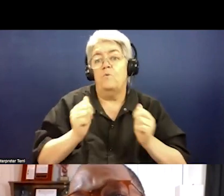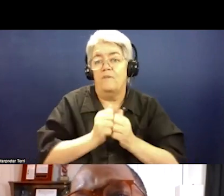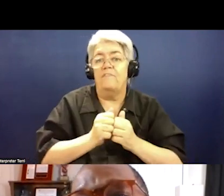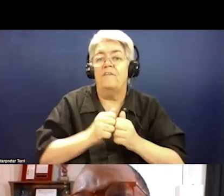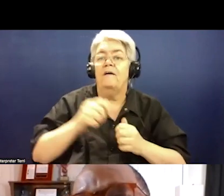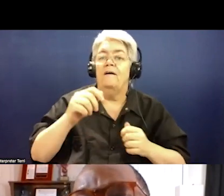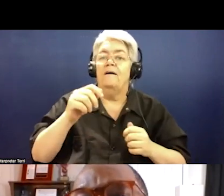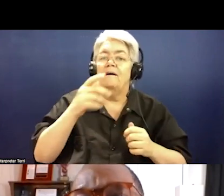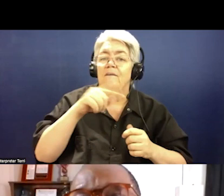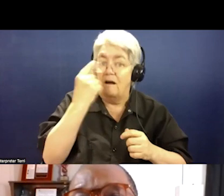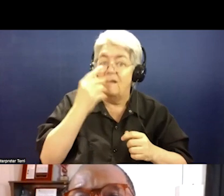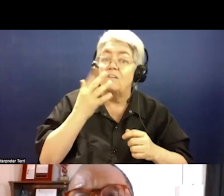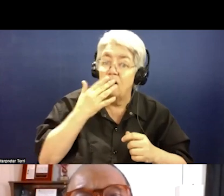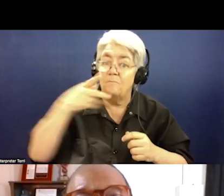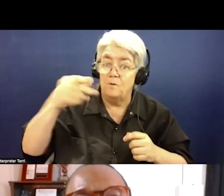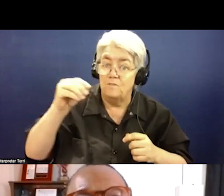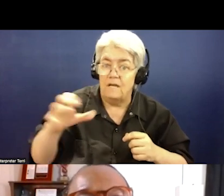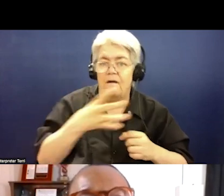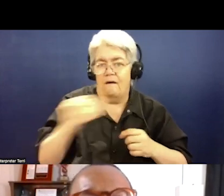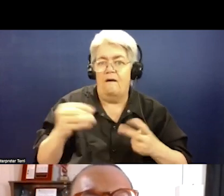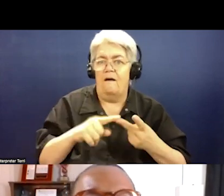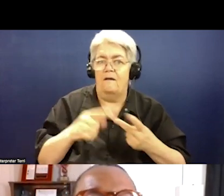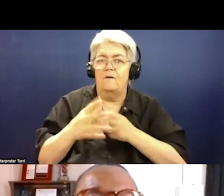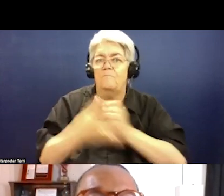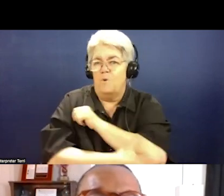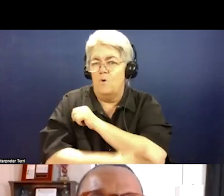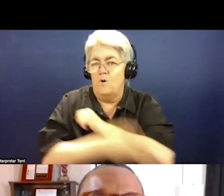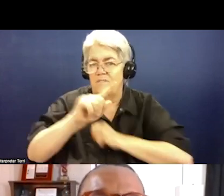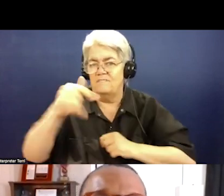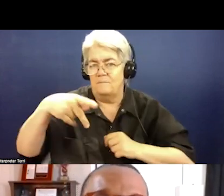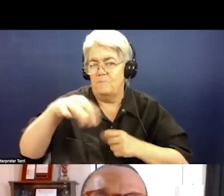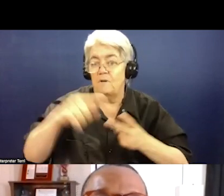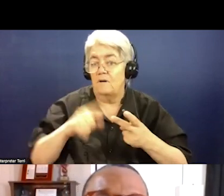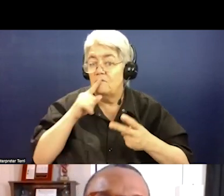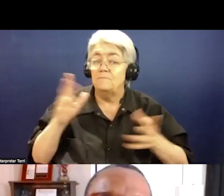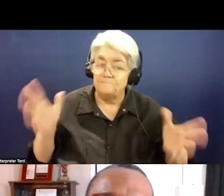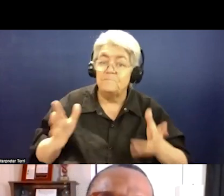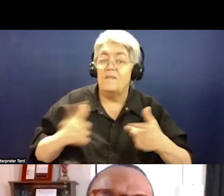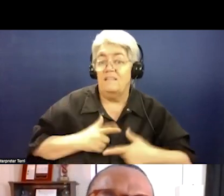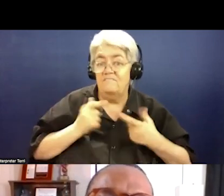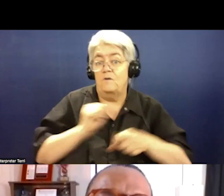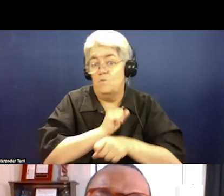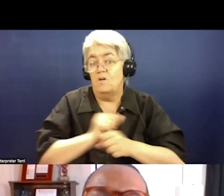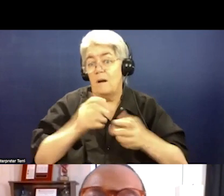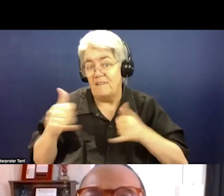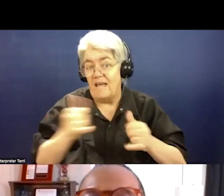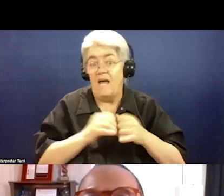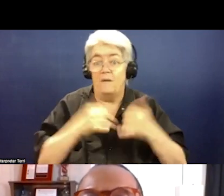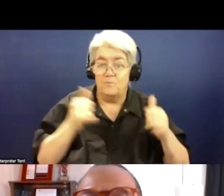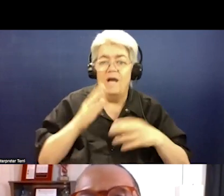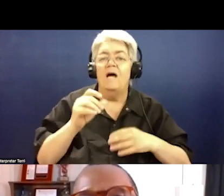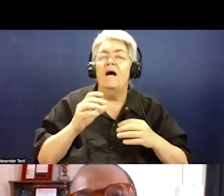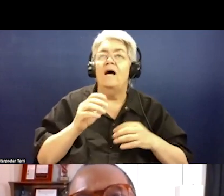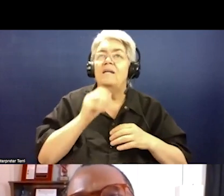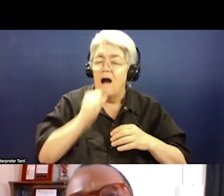that we create more resources in communities where people live, work, play and pray rather than being content with the system